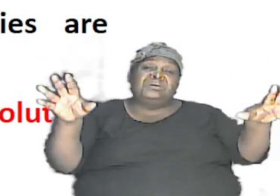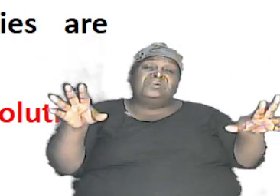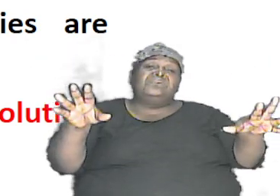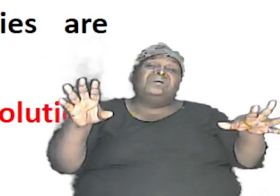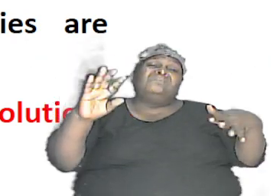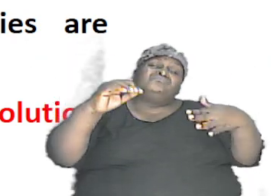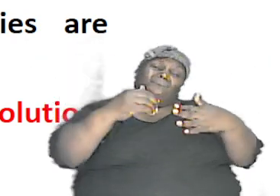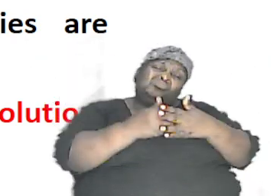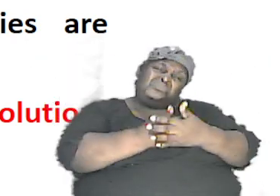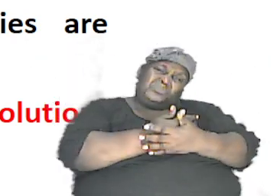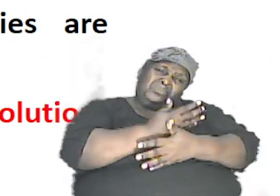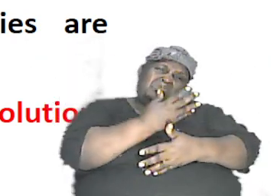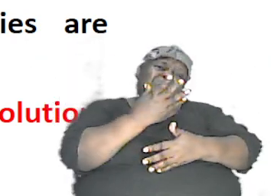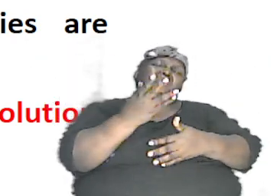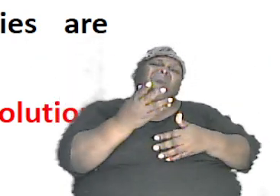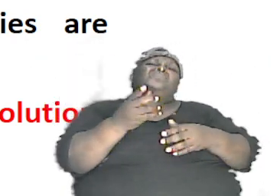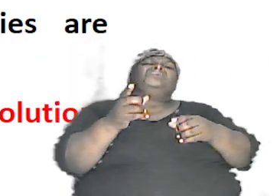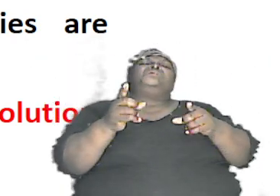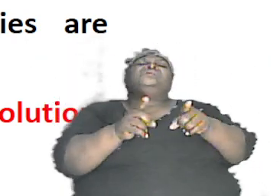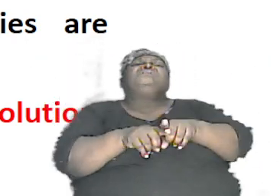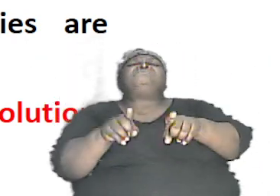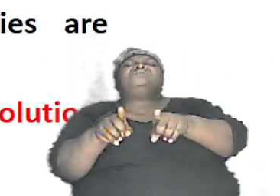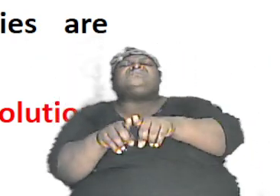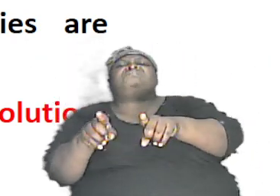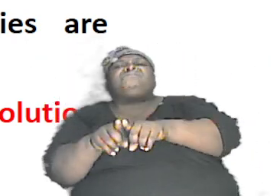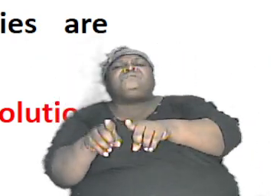but this is not